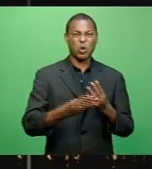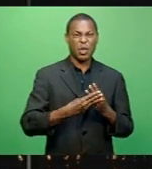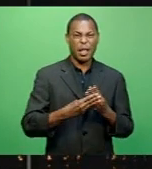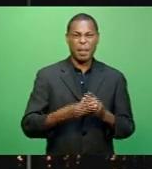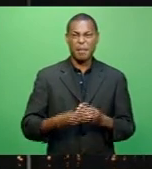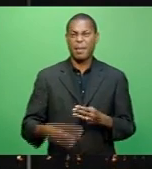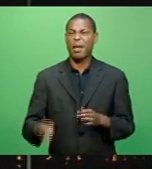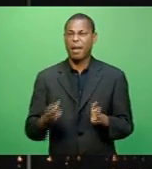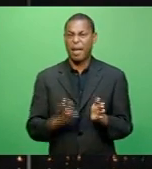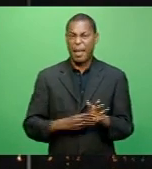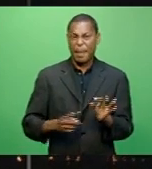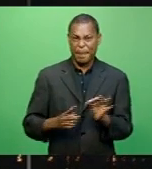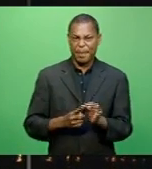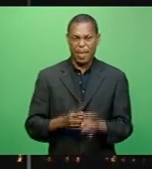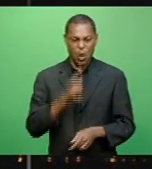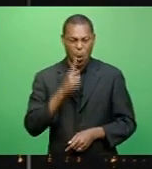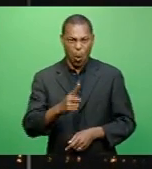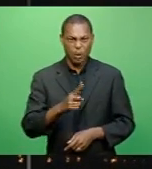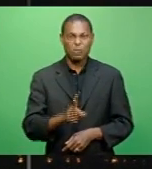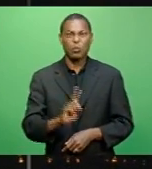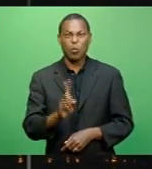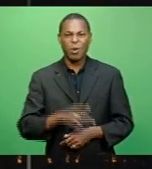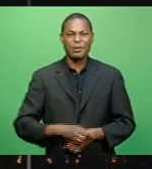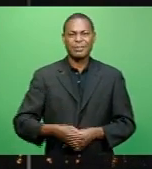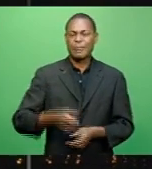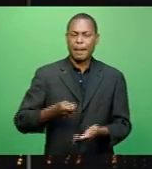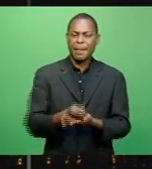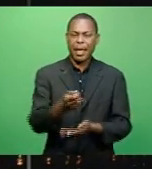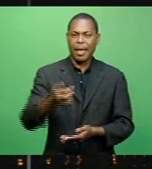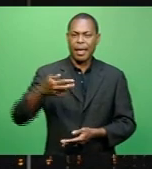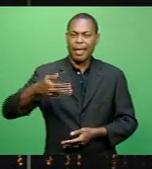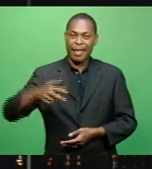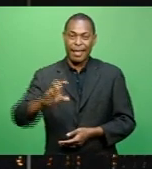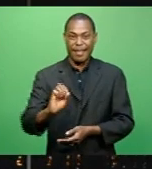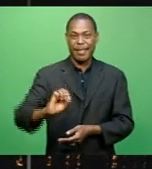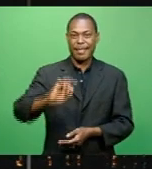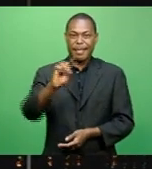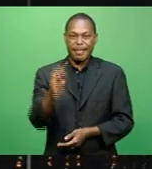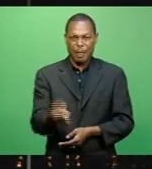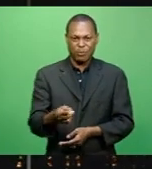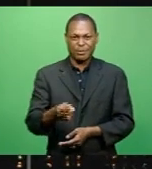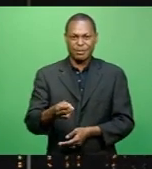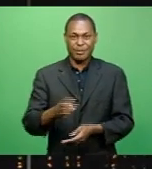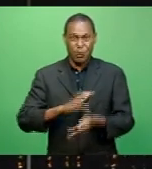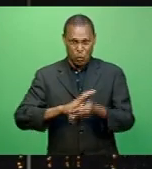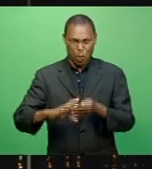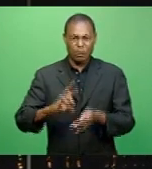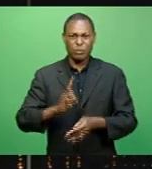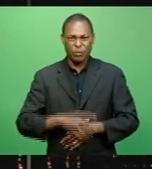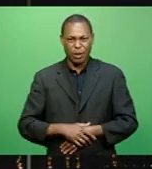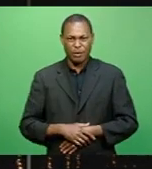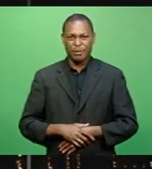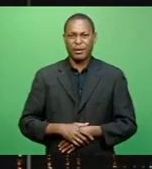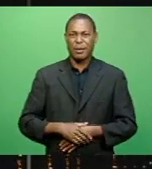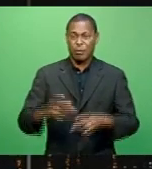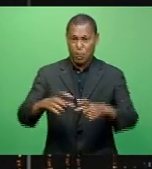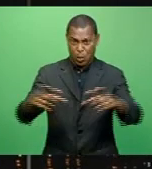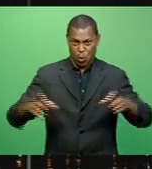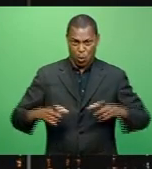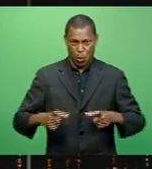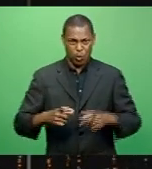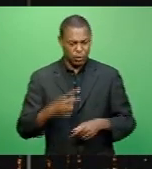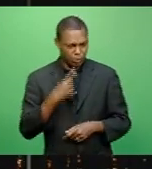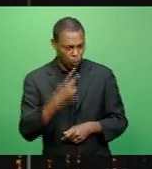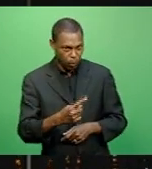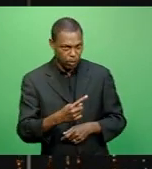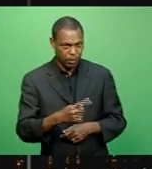ordered to pay Attorney General Ayaz Syed Kayyum $80,000 in defamation costs. The ruling was handed down by the Suva High Court this